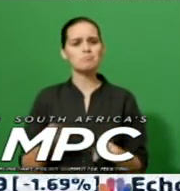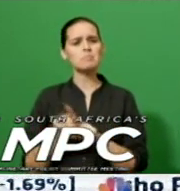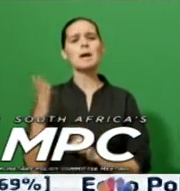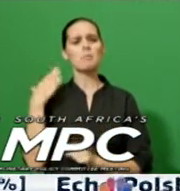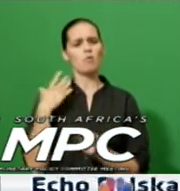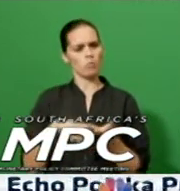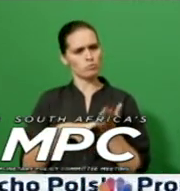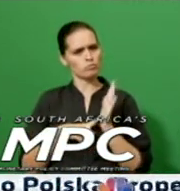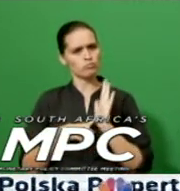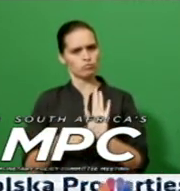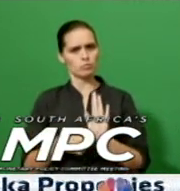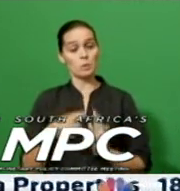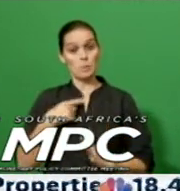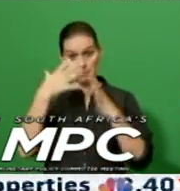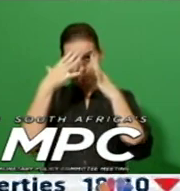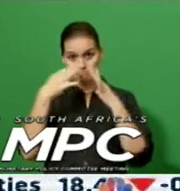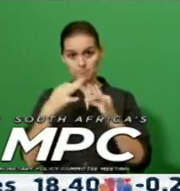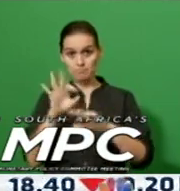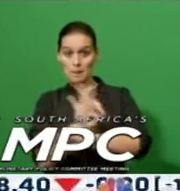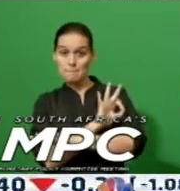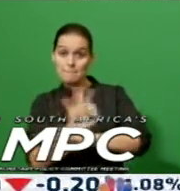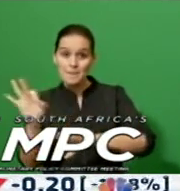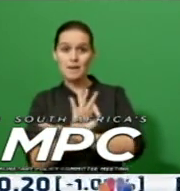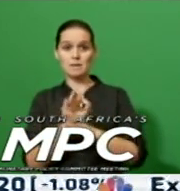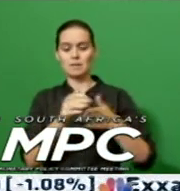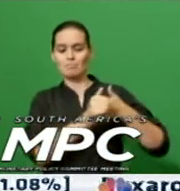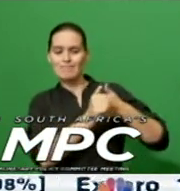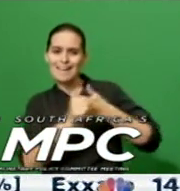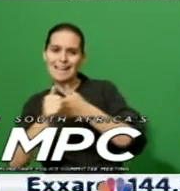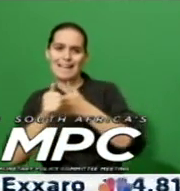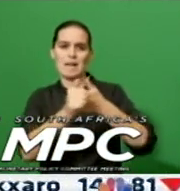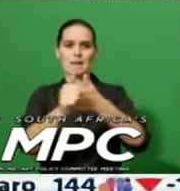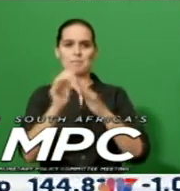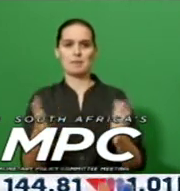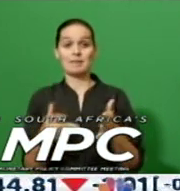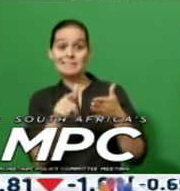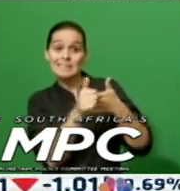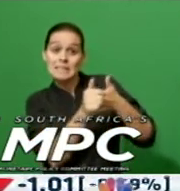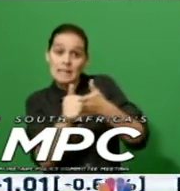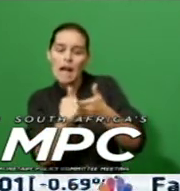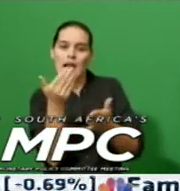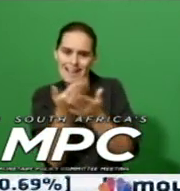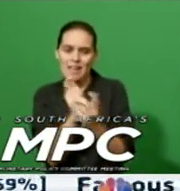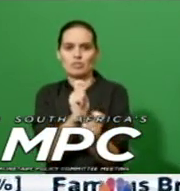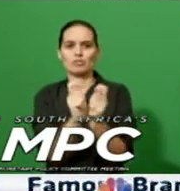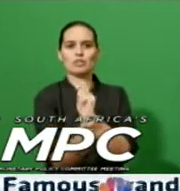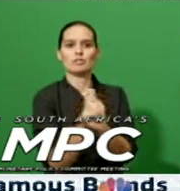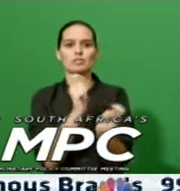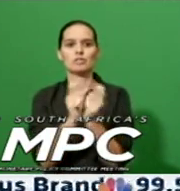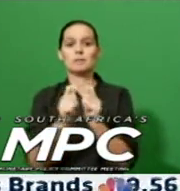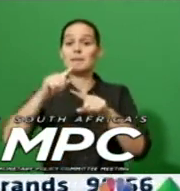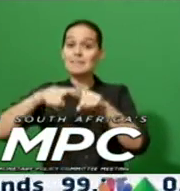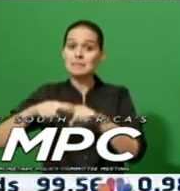the implied path remains a broad policy guide which can and does change in either direction